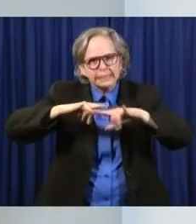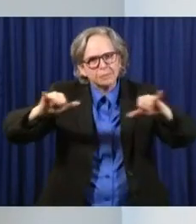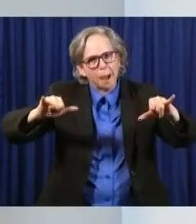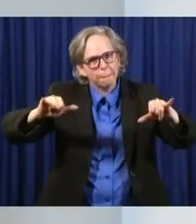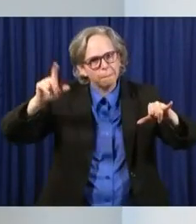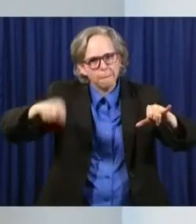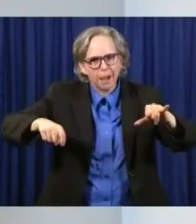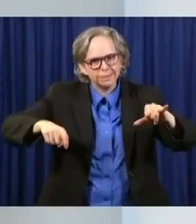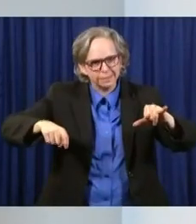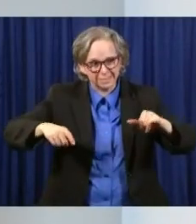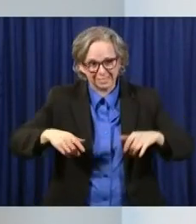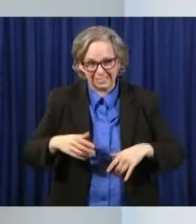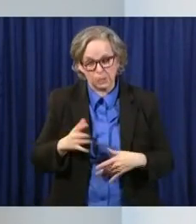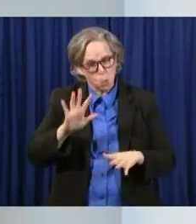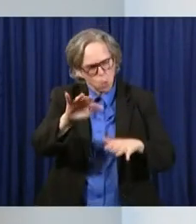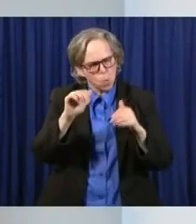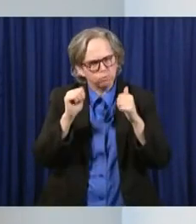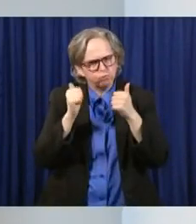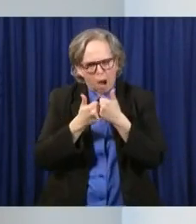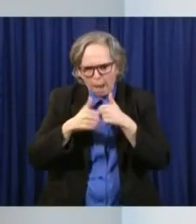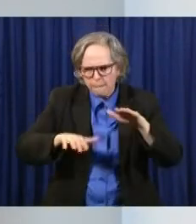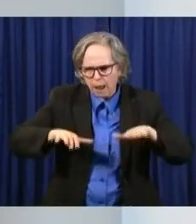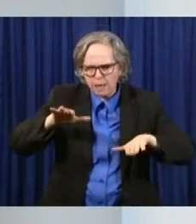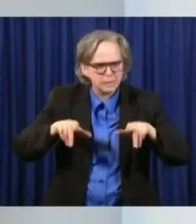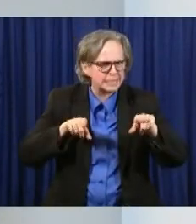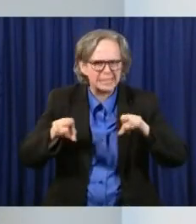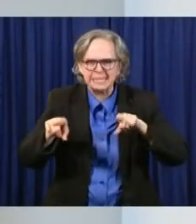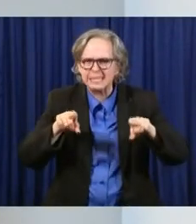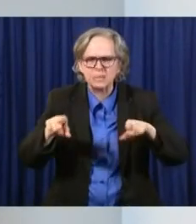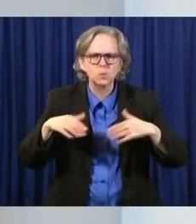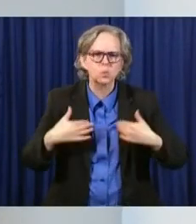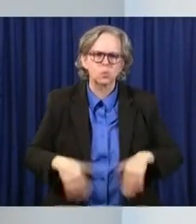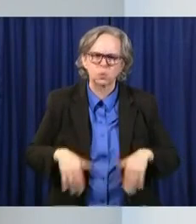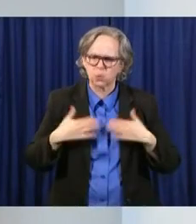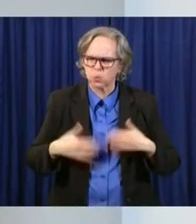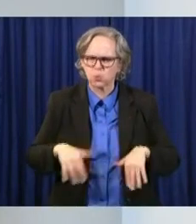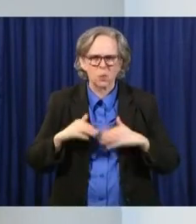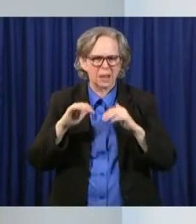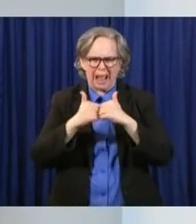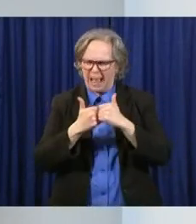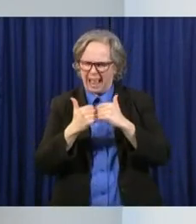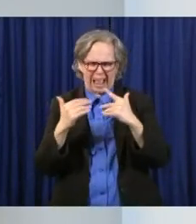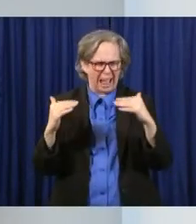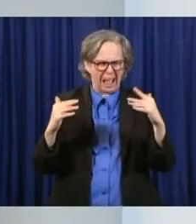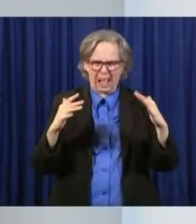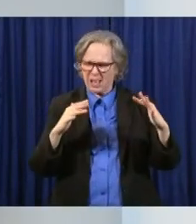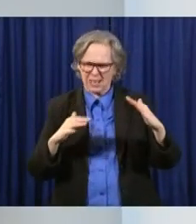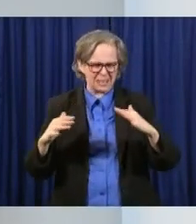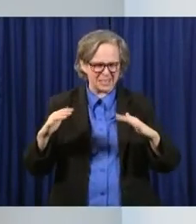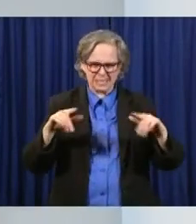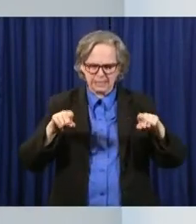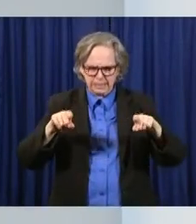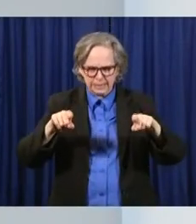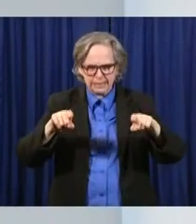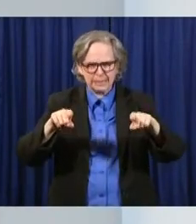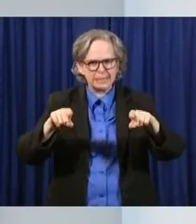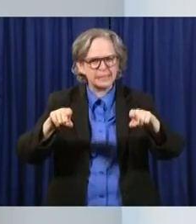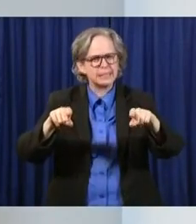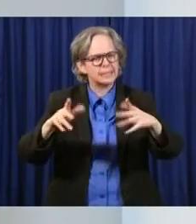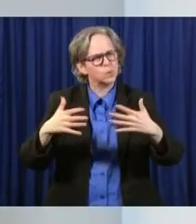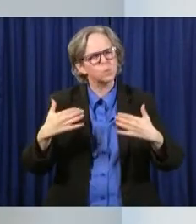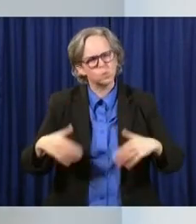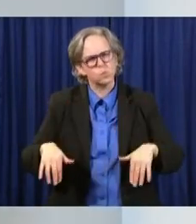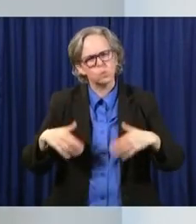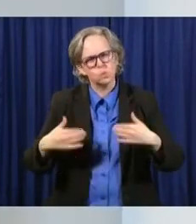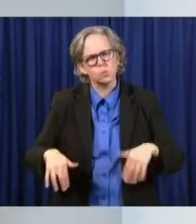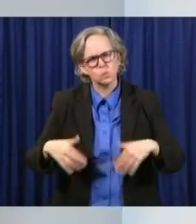to piece these pieces together in a way that strikes that balance. And I really